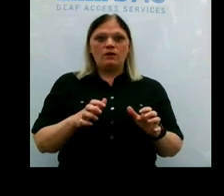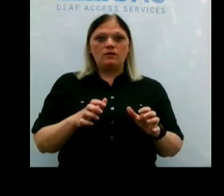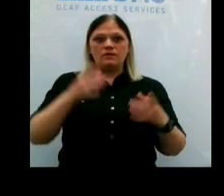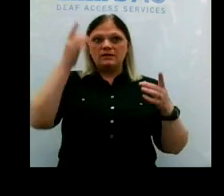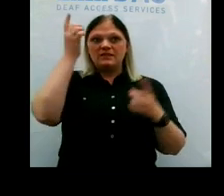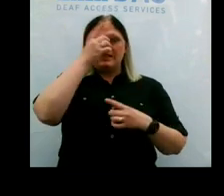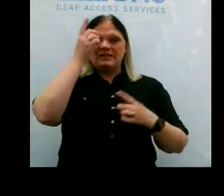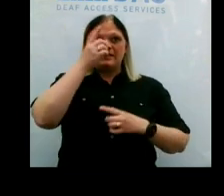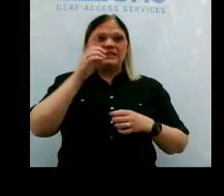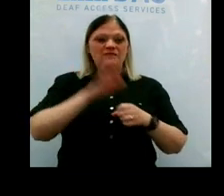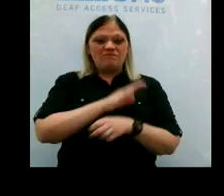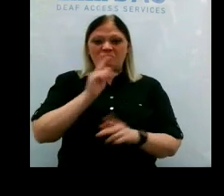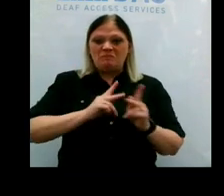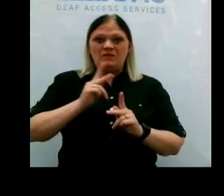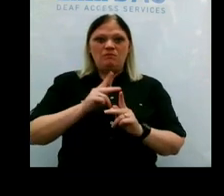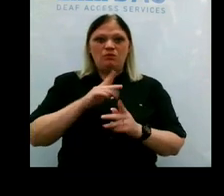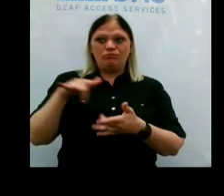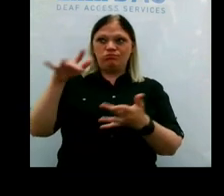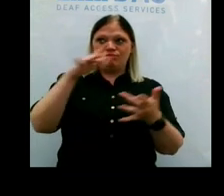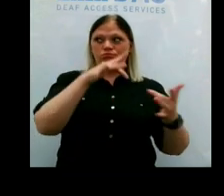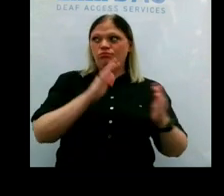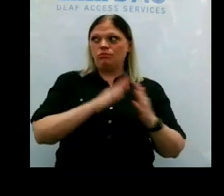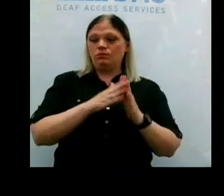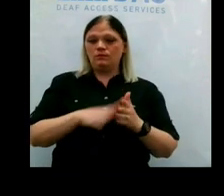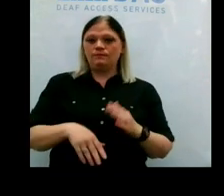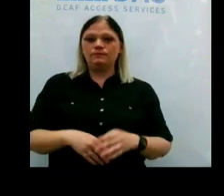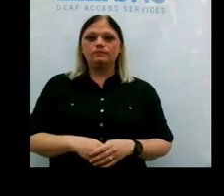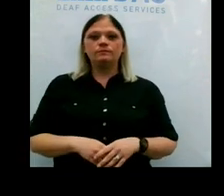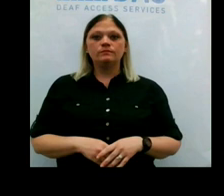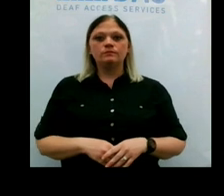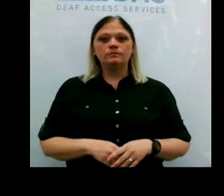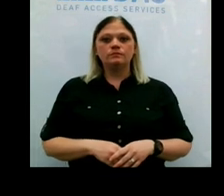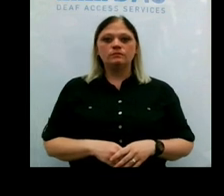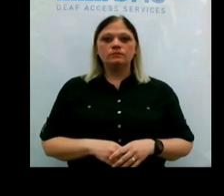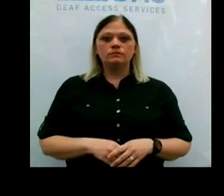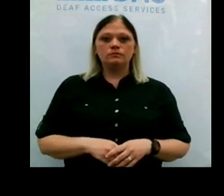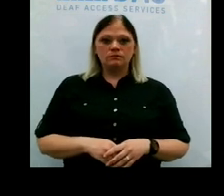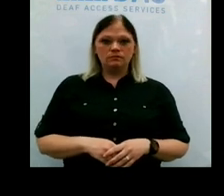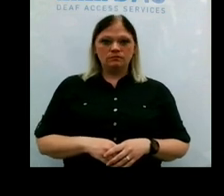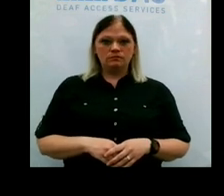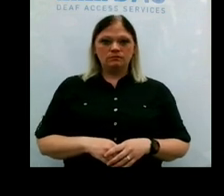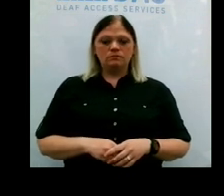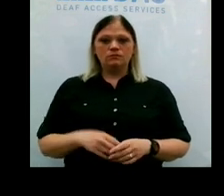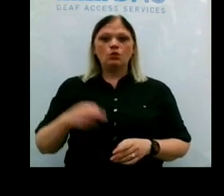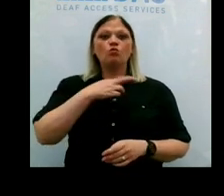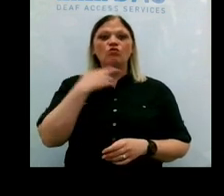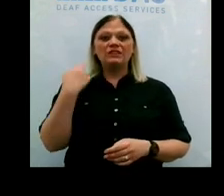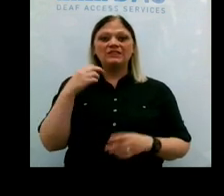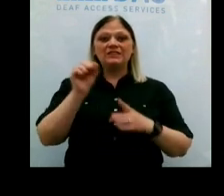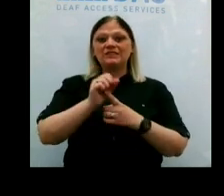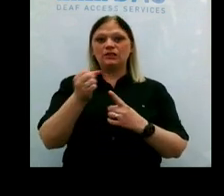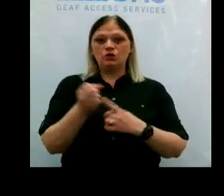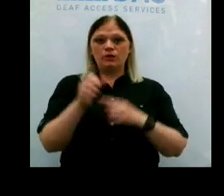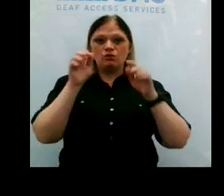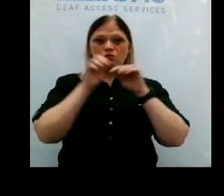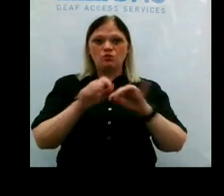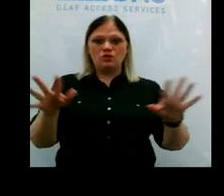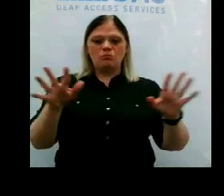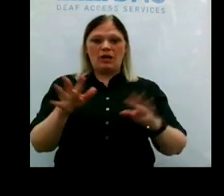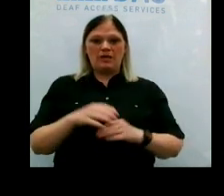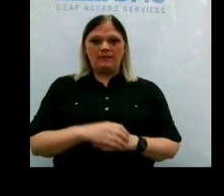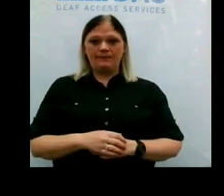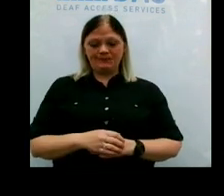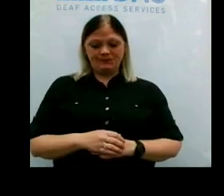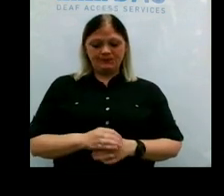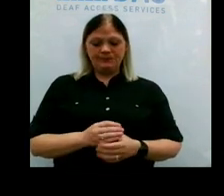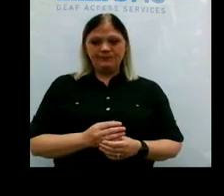around in our community. So speaking of what is a risky situation to transmit COVID-19,